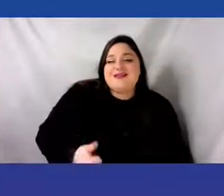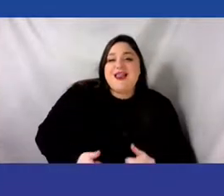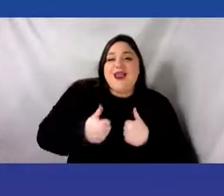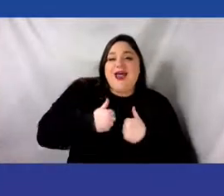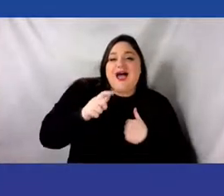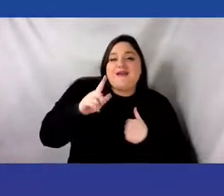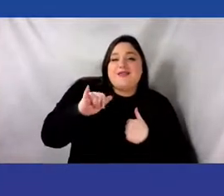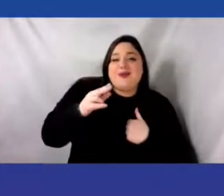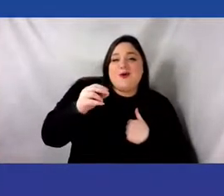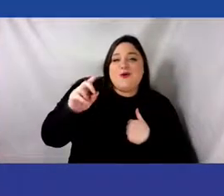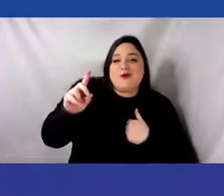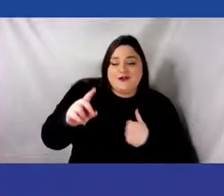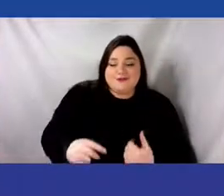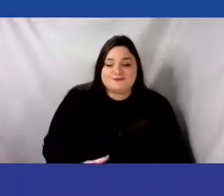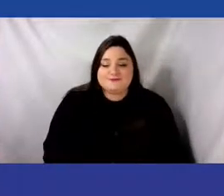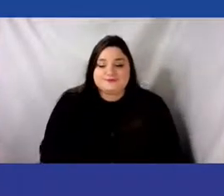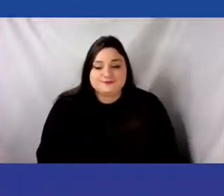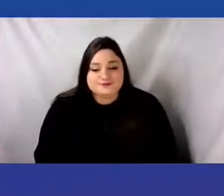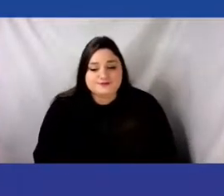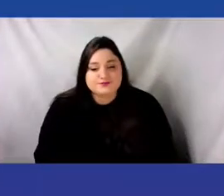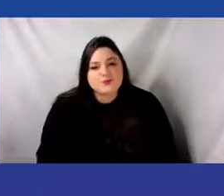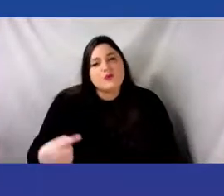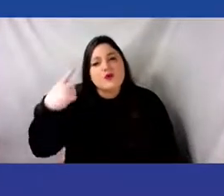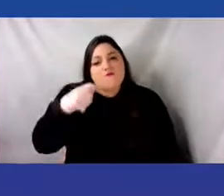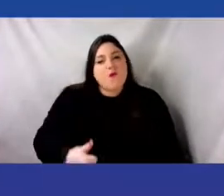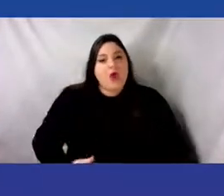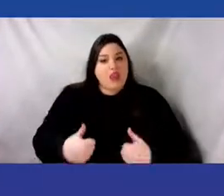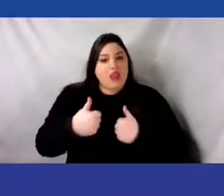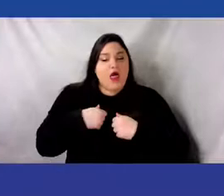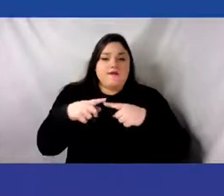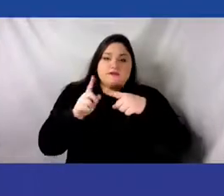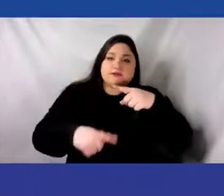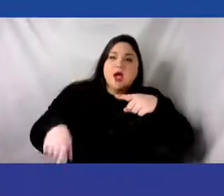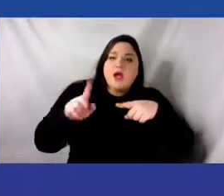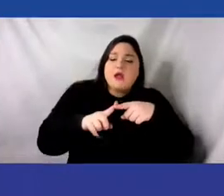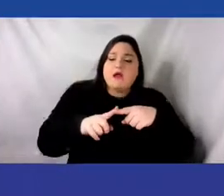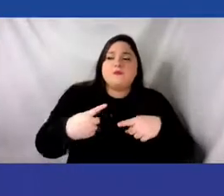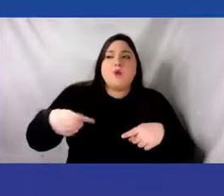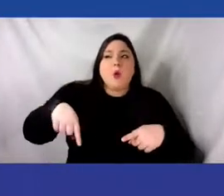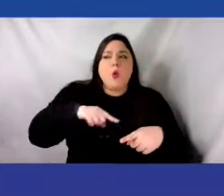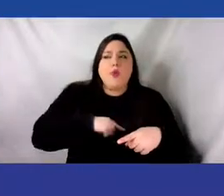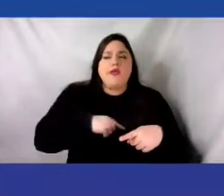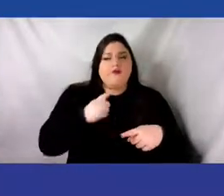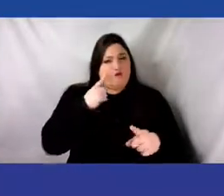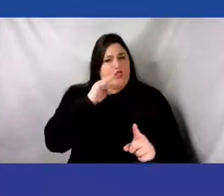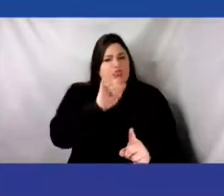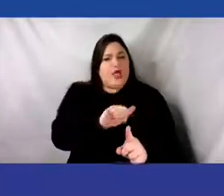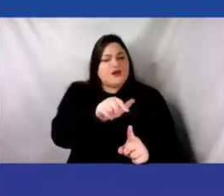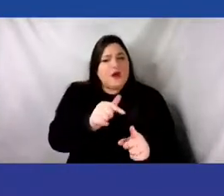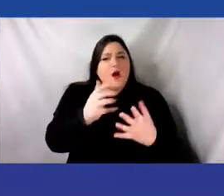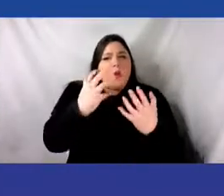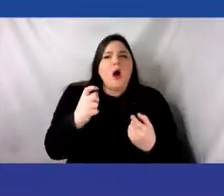We asked, what does it mean to support the whole dance artist,